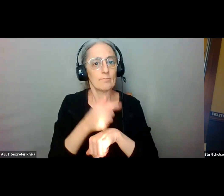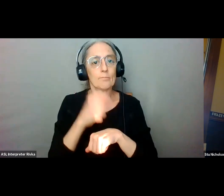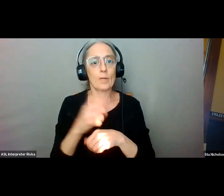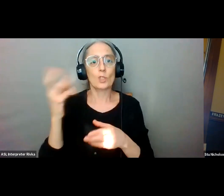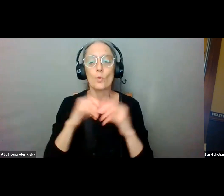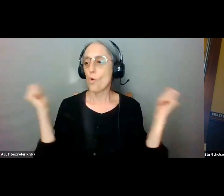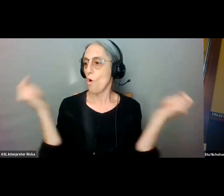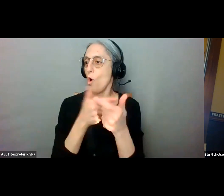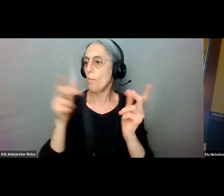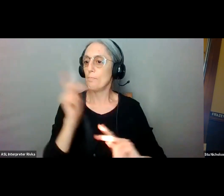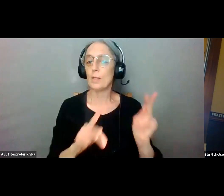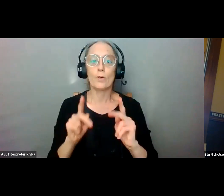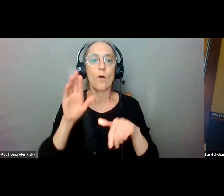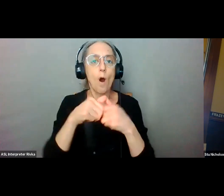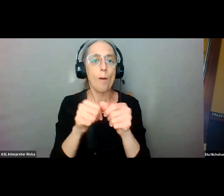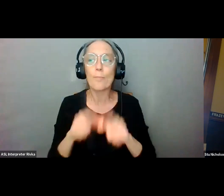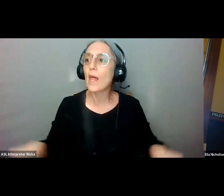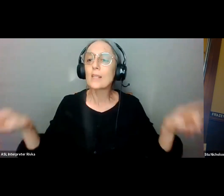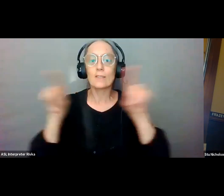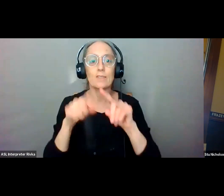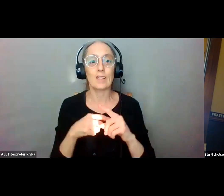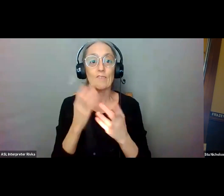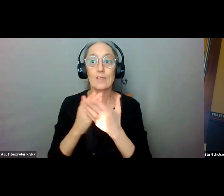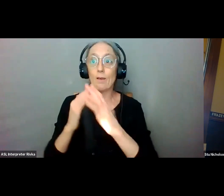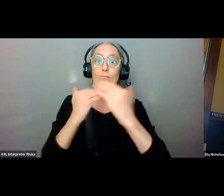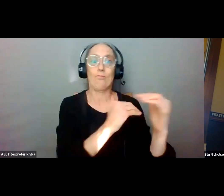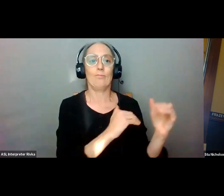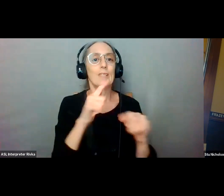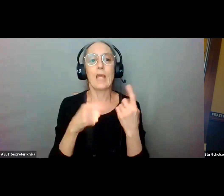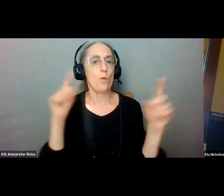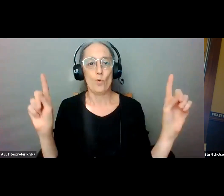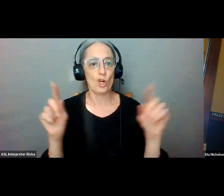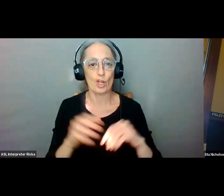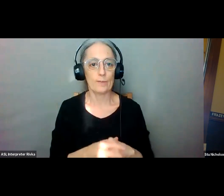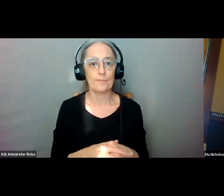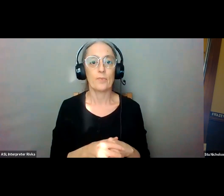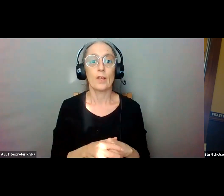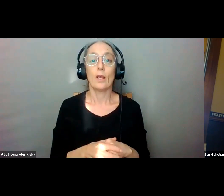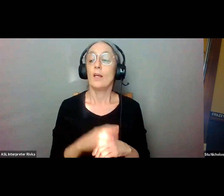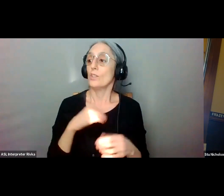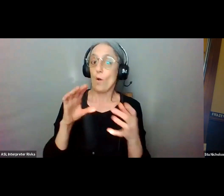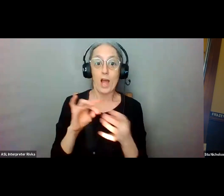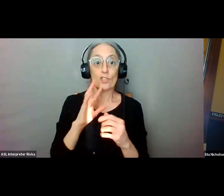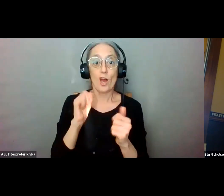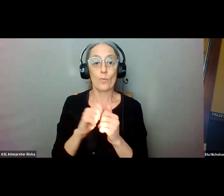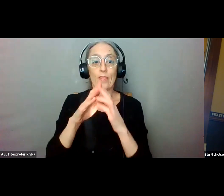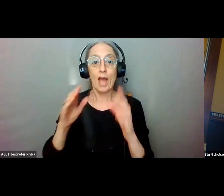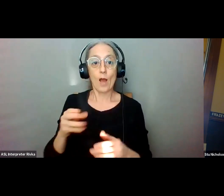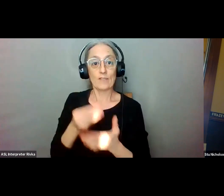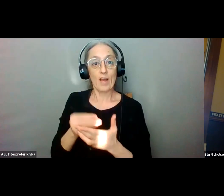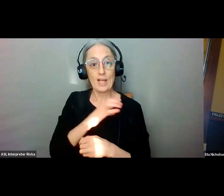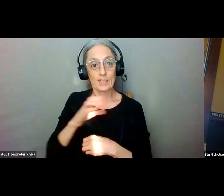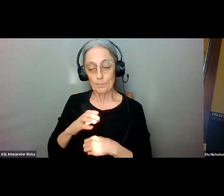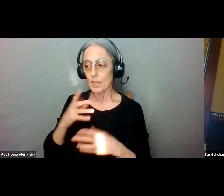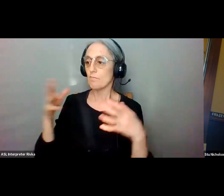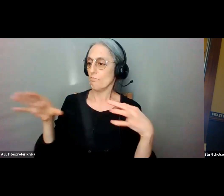in order to make it work um that seemed to make an impression when i mentioned that to the house finance committee um i think they they